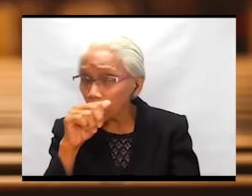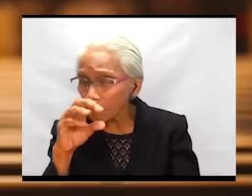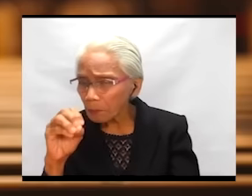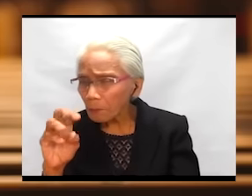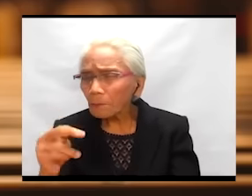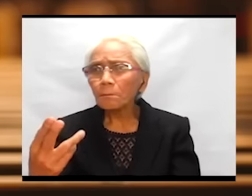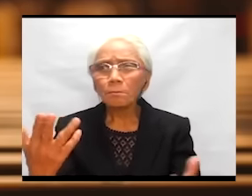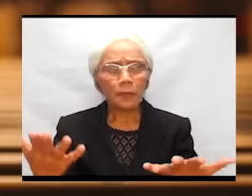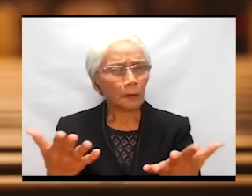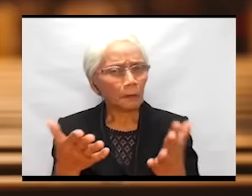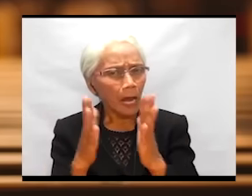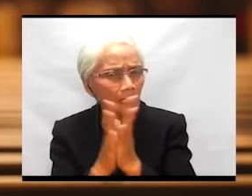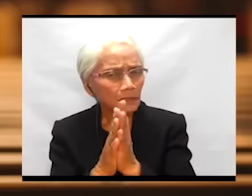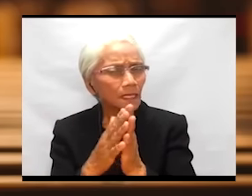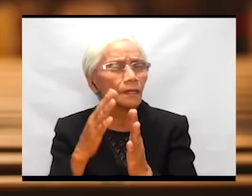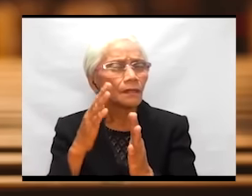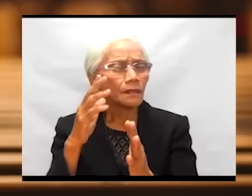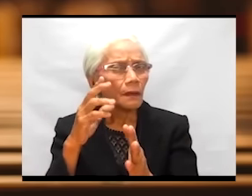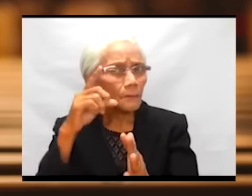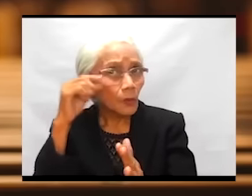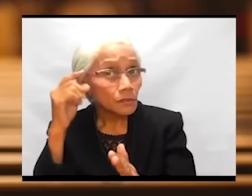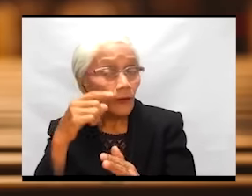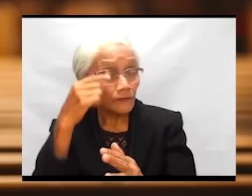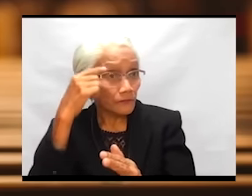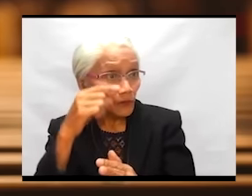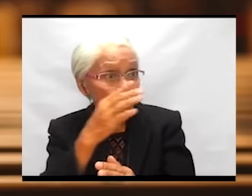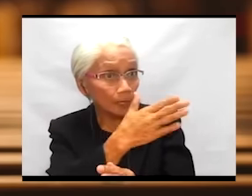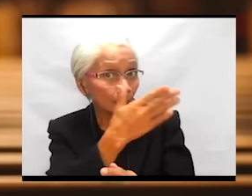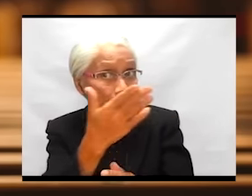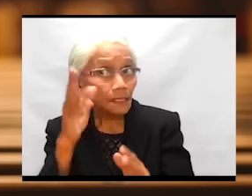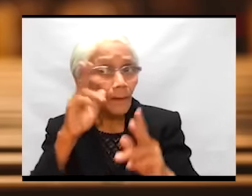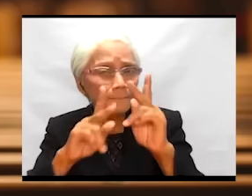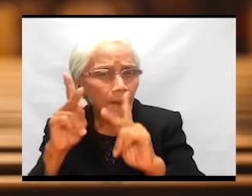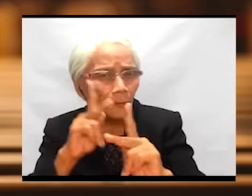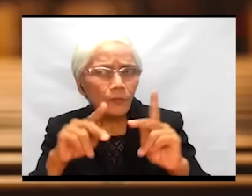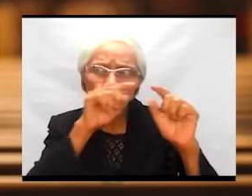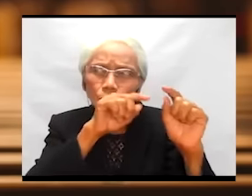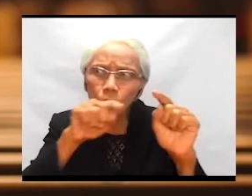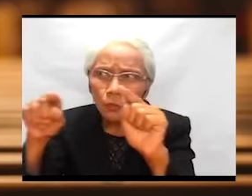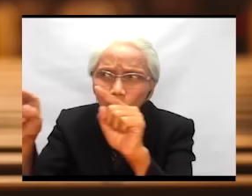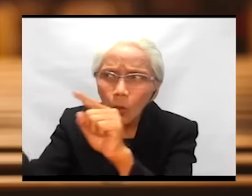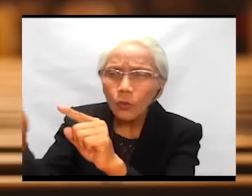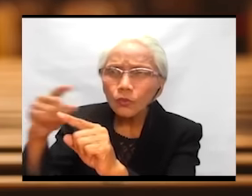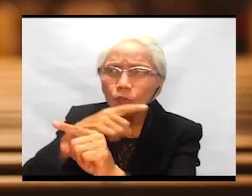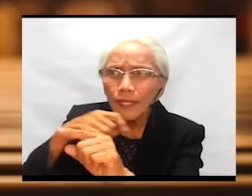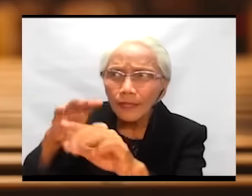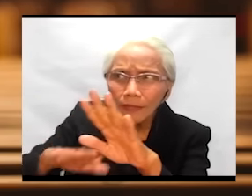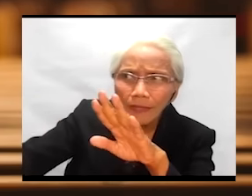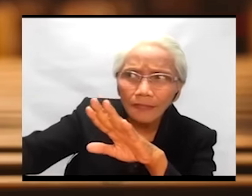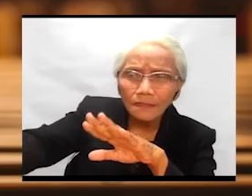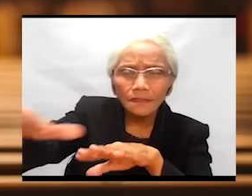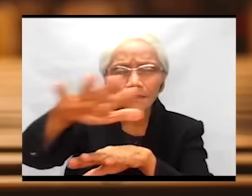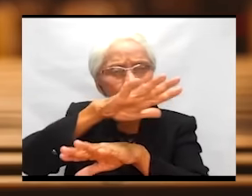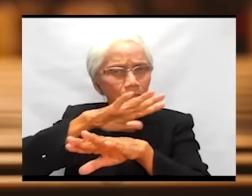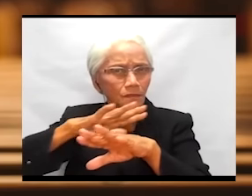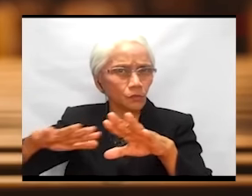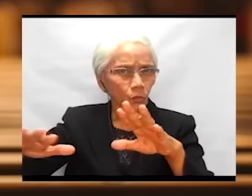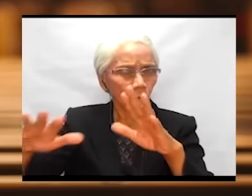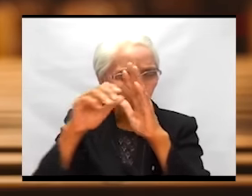of Pharaoh was for his people to go to the desert to worship him.